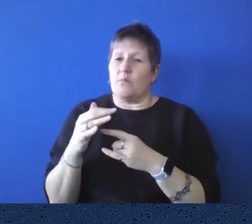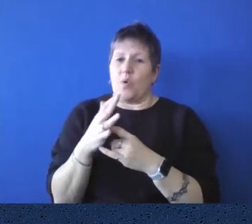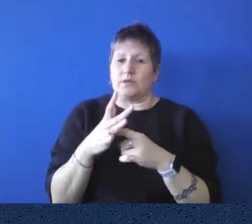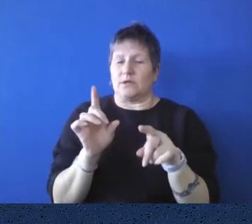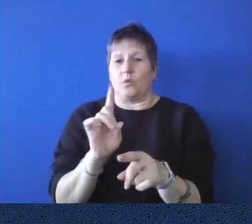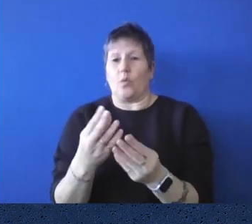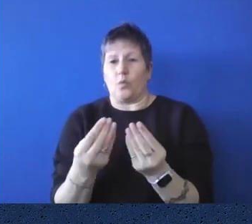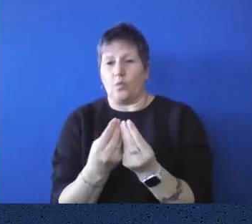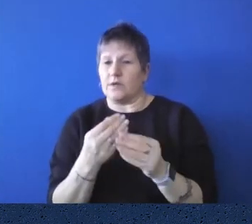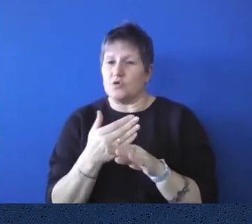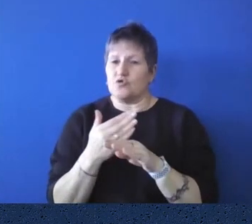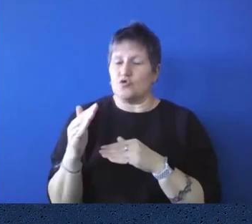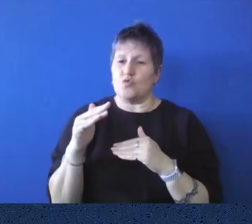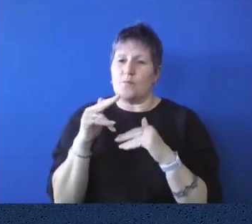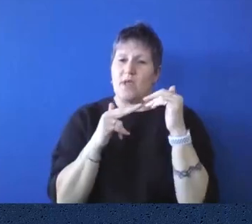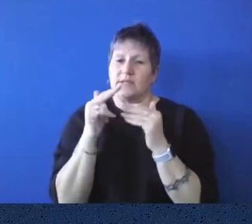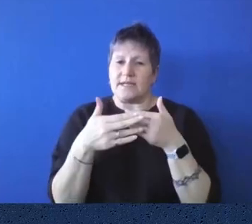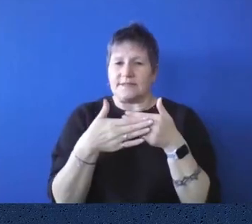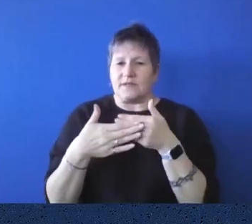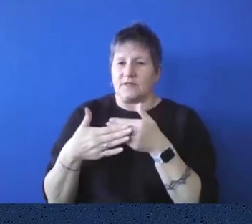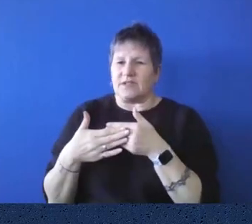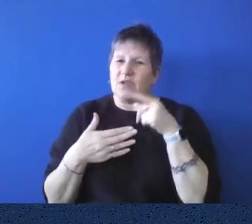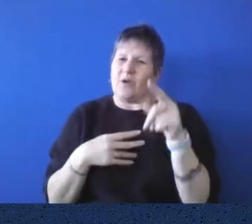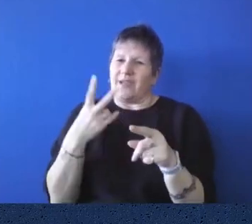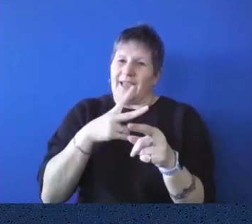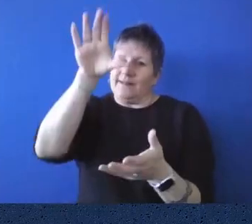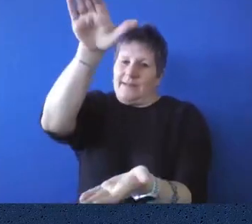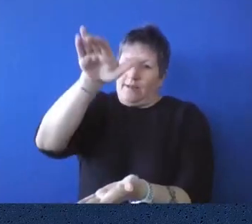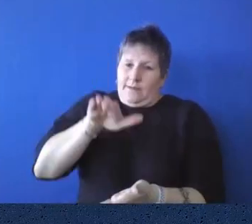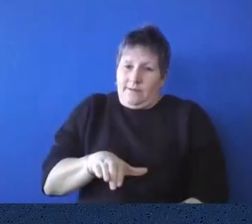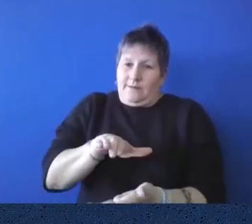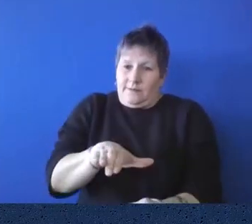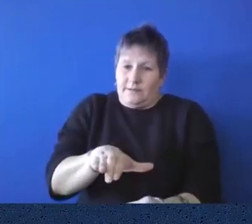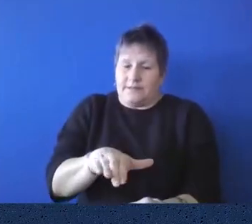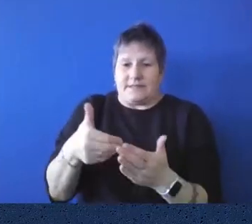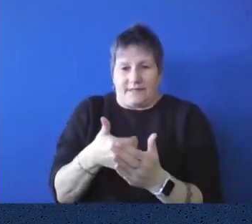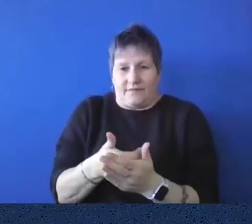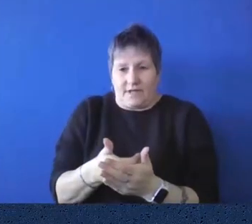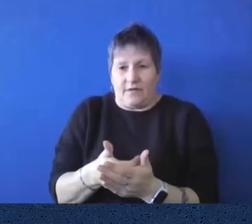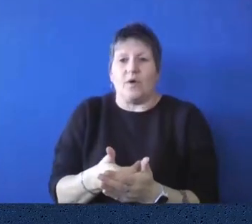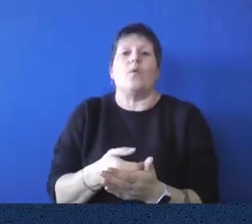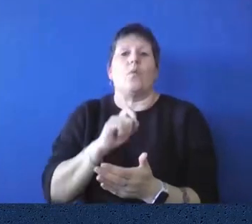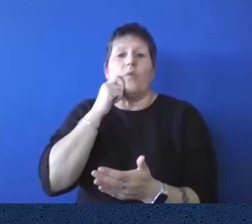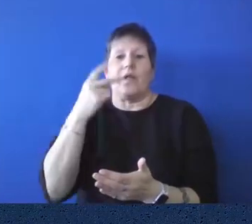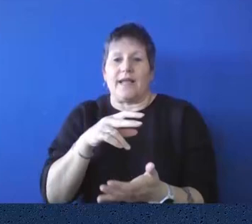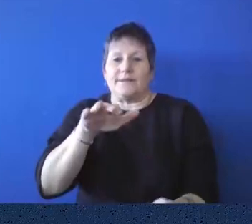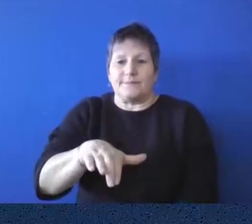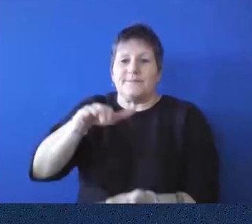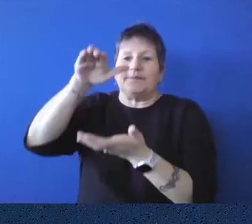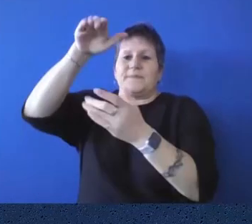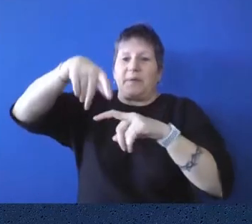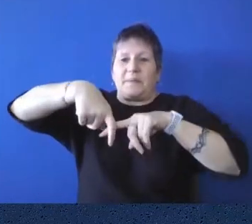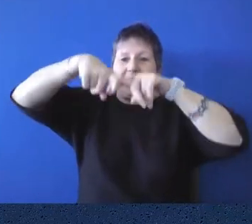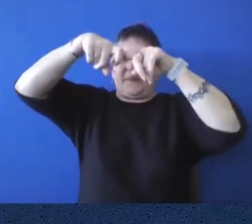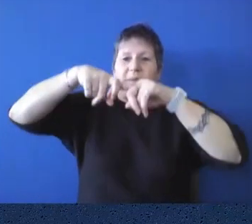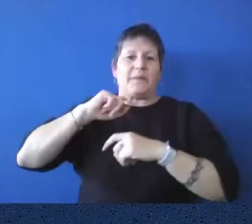had to be dismantled and put into safe storage and we can't wait to get it back. Right. It's not only, that's not the only thing that took